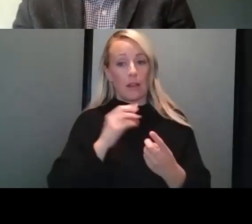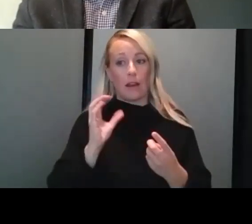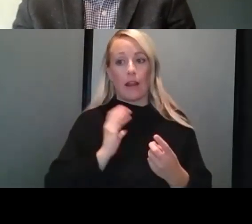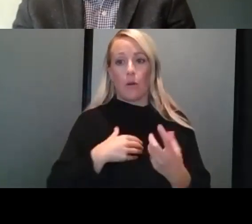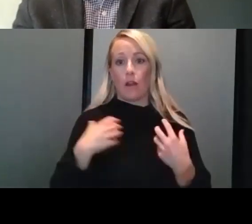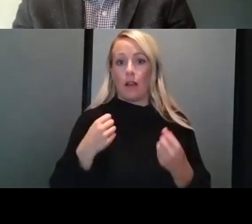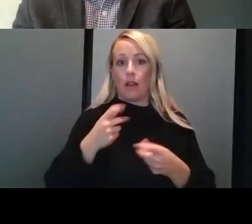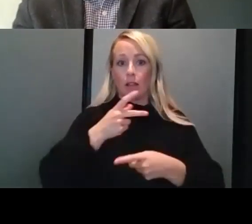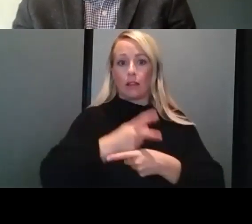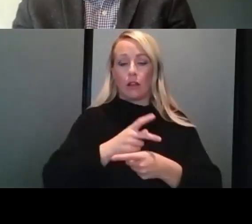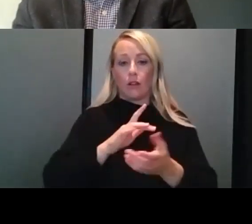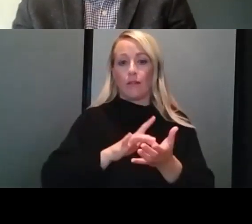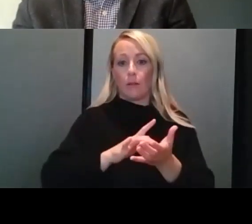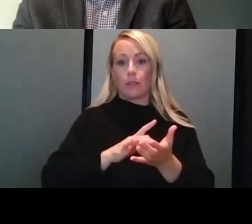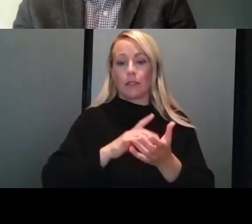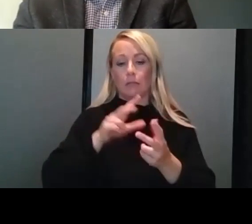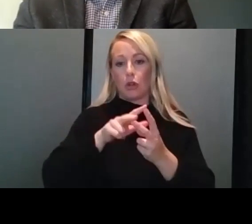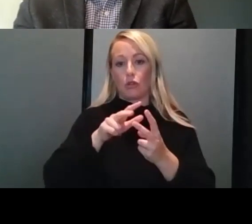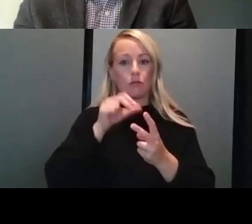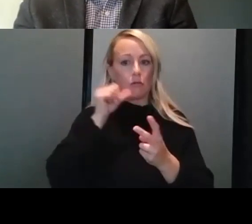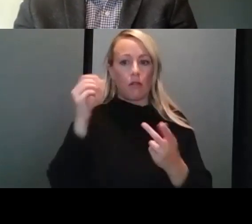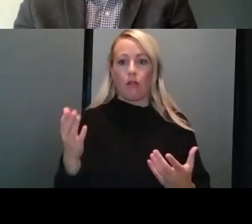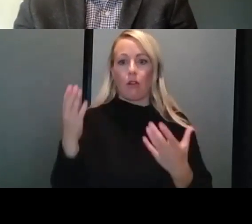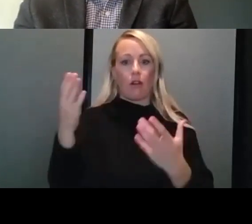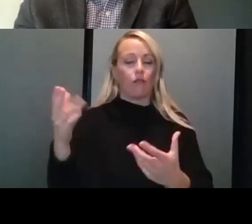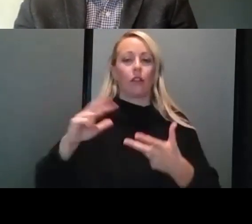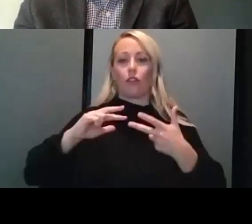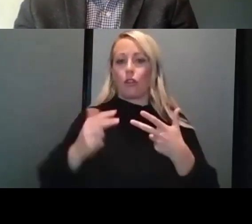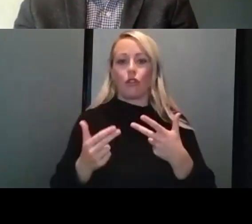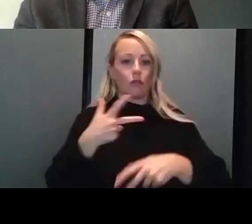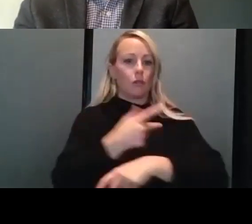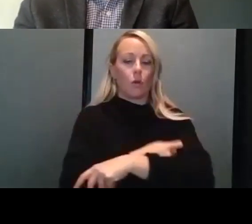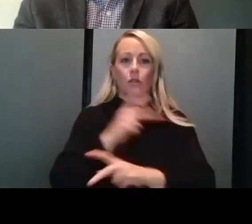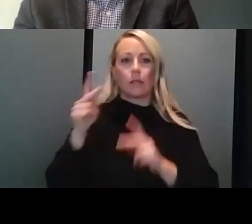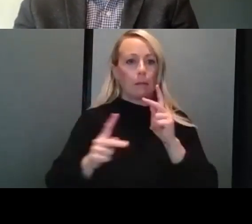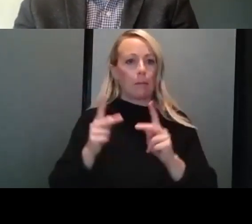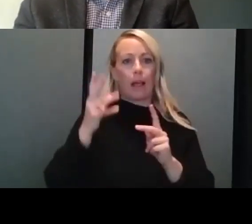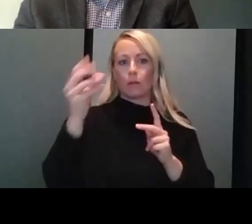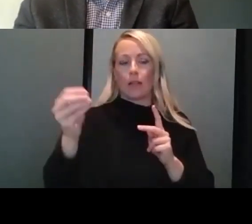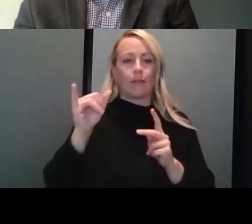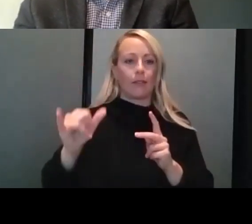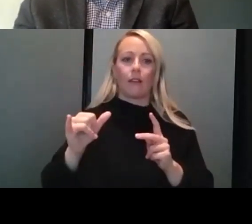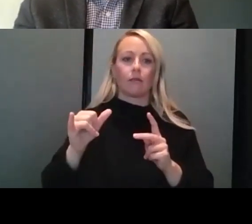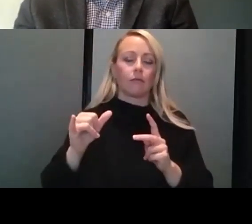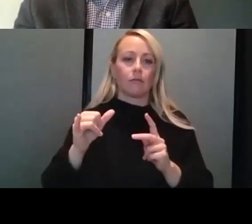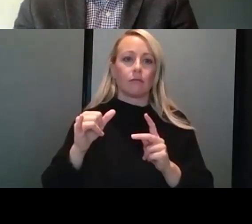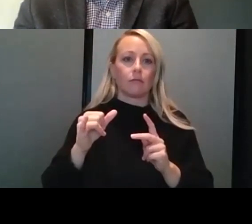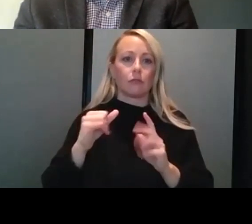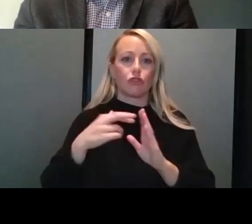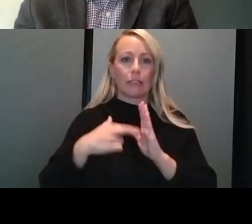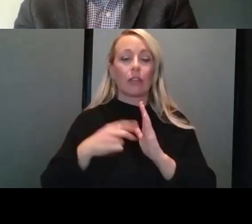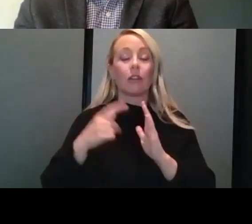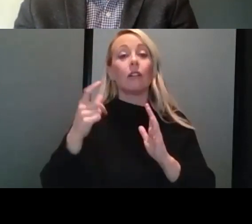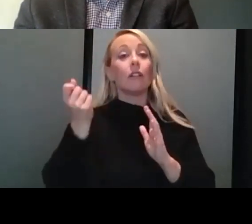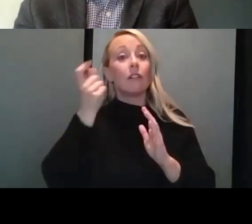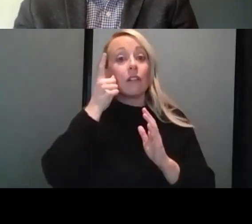pharmacy partners are not offering the third doses to people outside of that criteria. The CDC